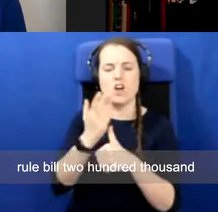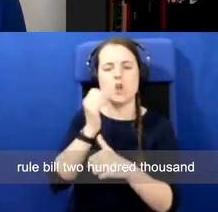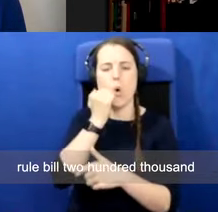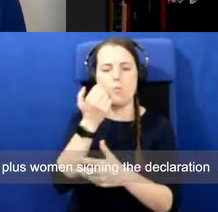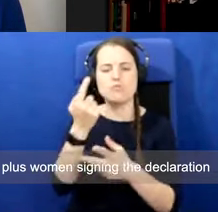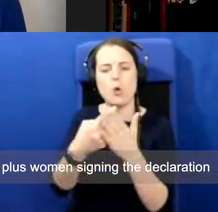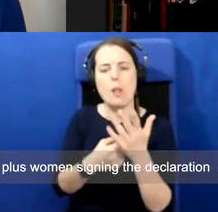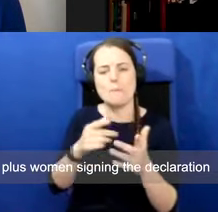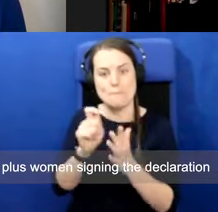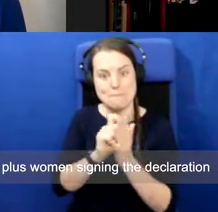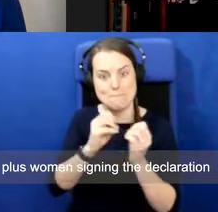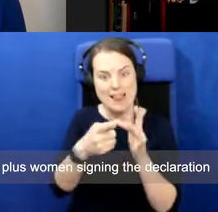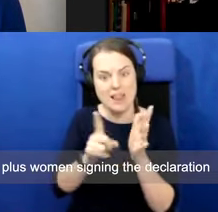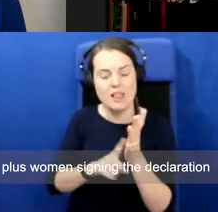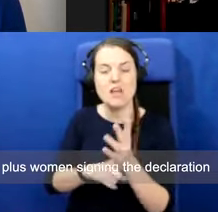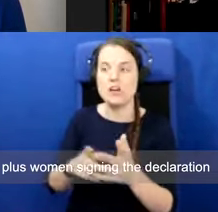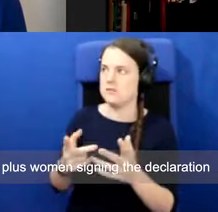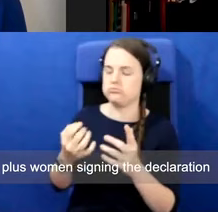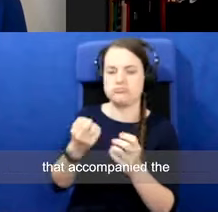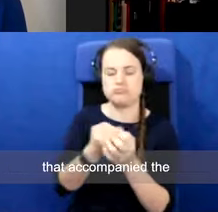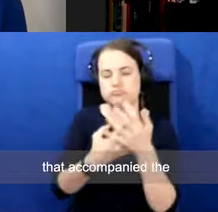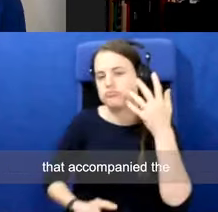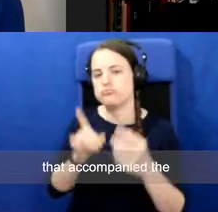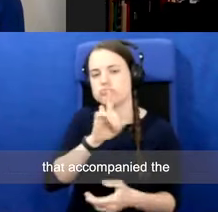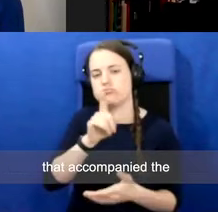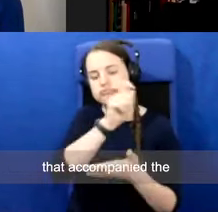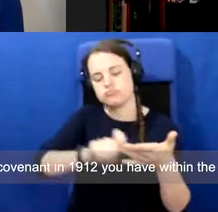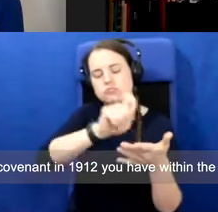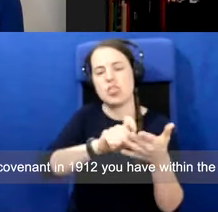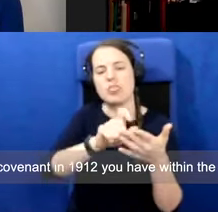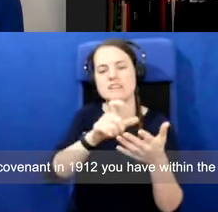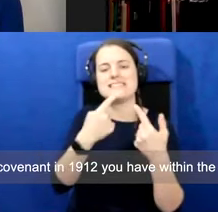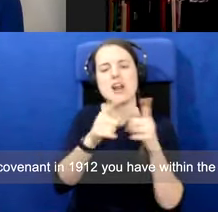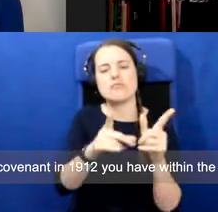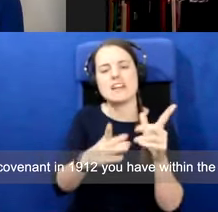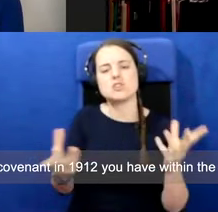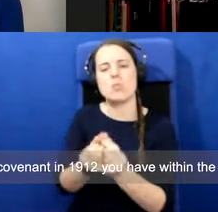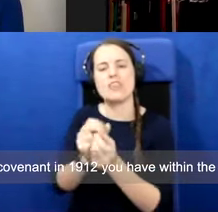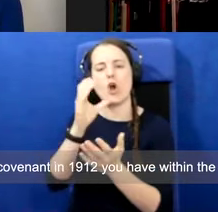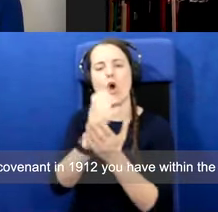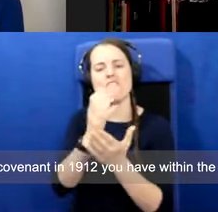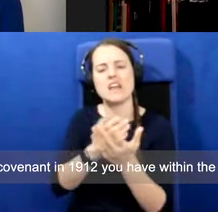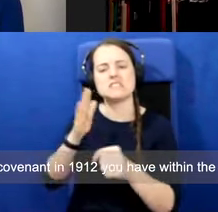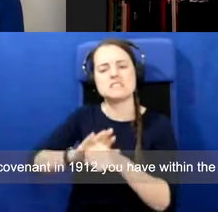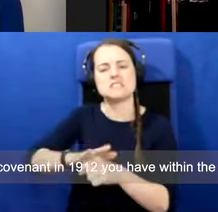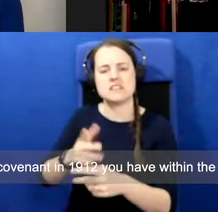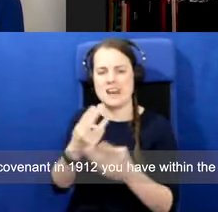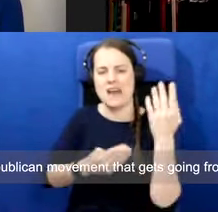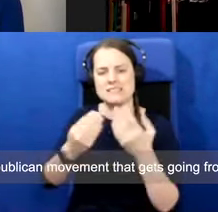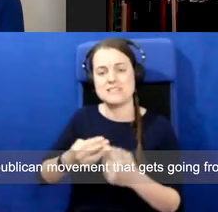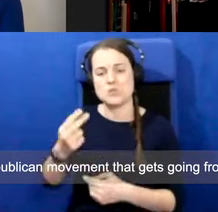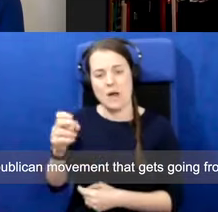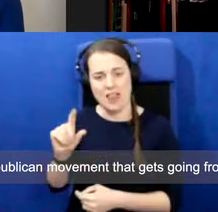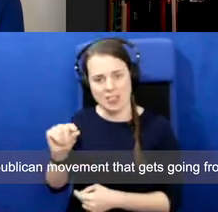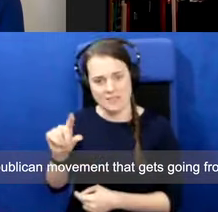plus women signing the declaration that accompanied the covenant in 1912. You have within the Republican movement